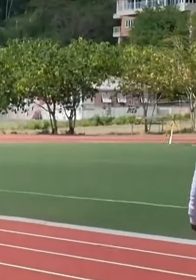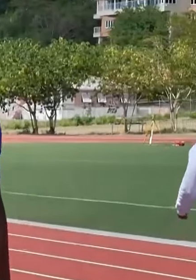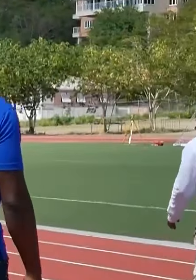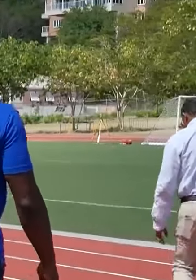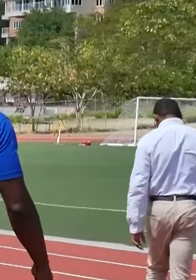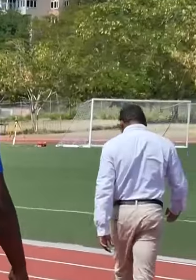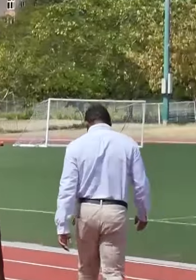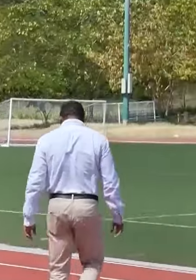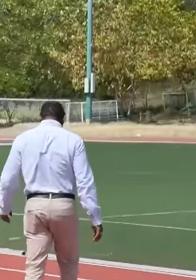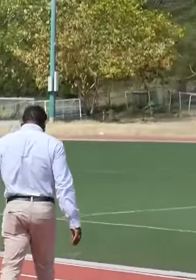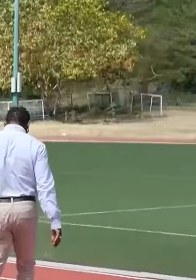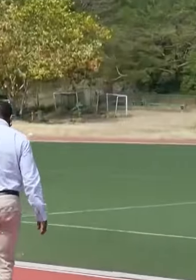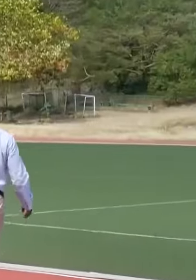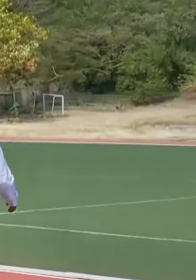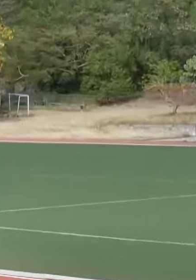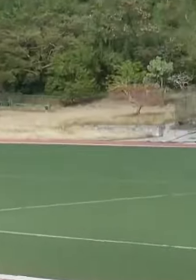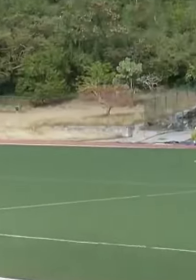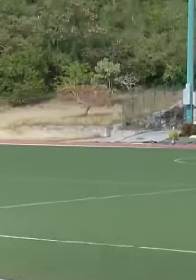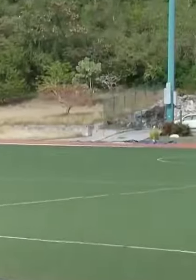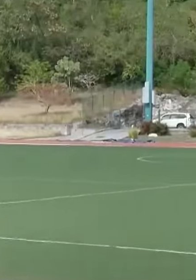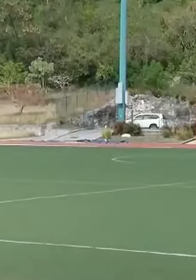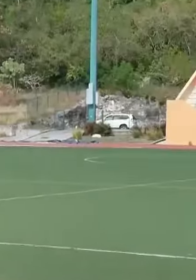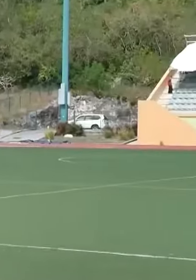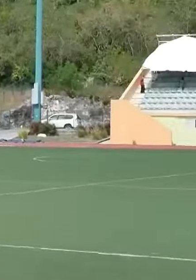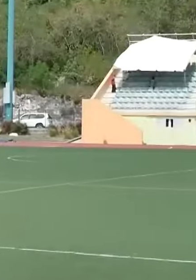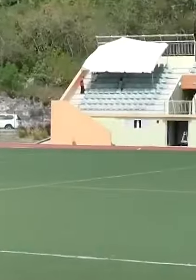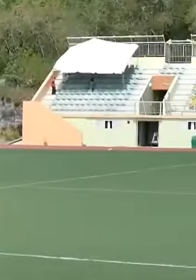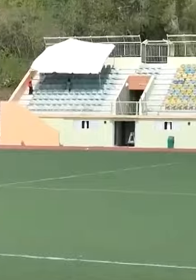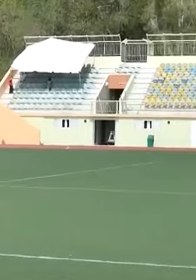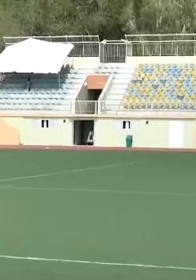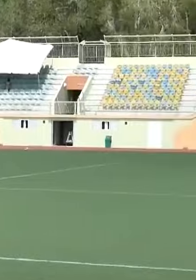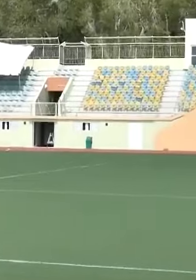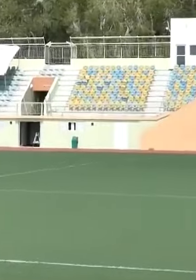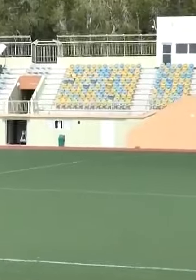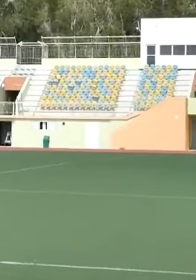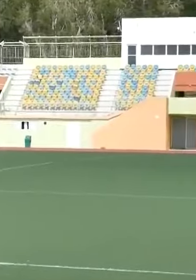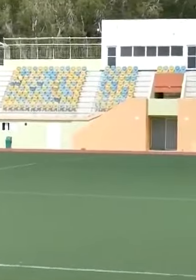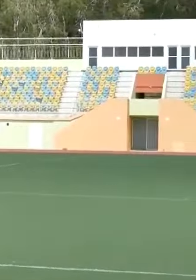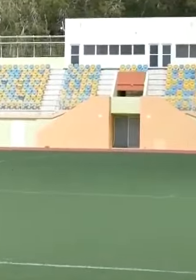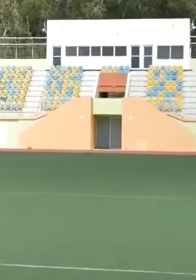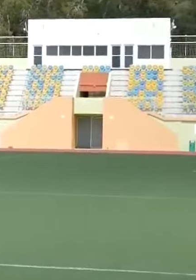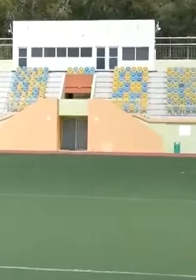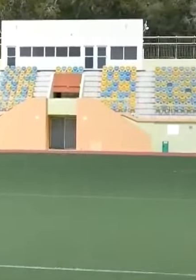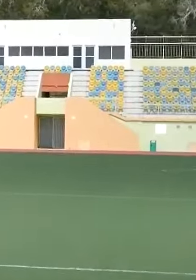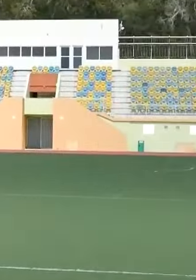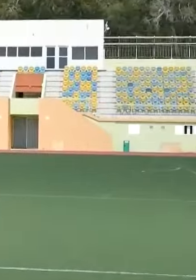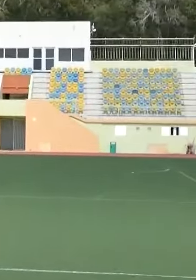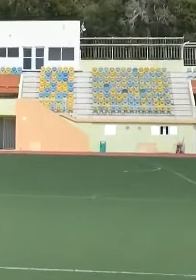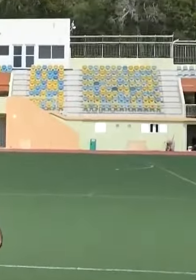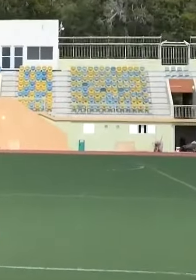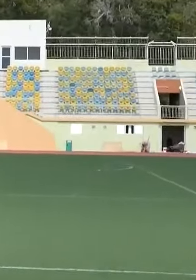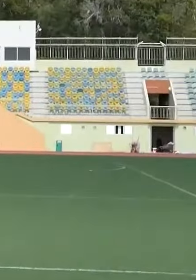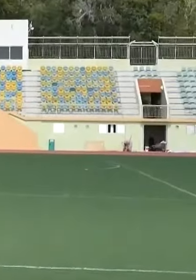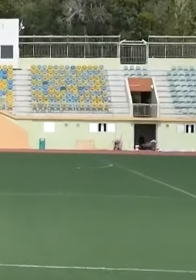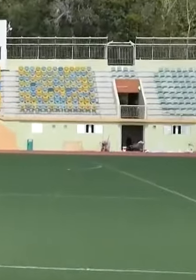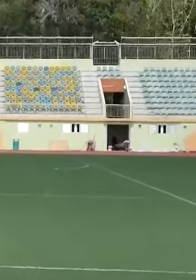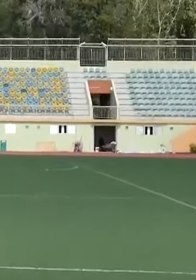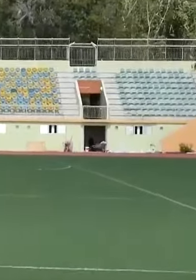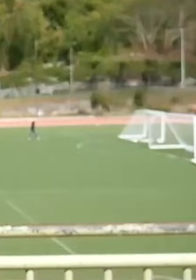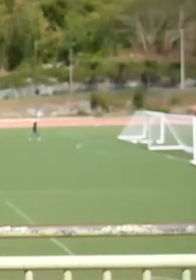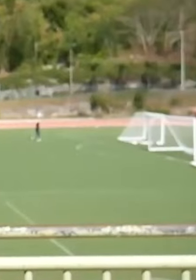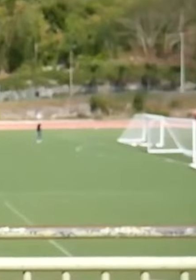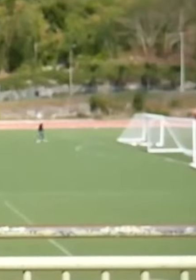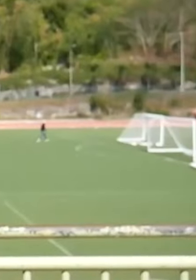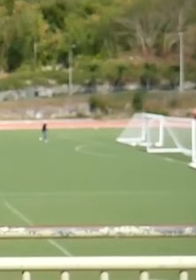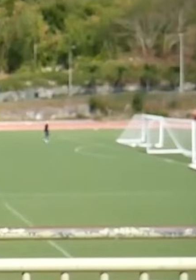today with a nice new spanking track. It's a lot bouncier than the previous track. I know there were some complaints about the previous